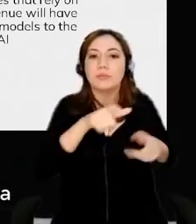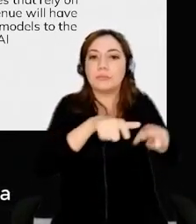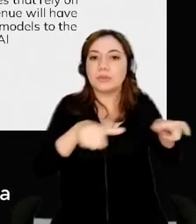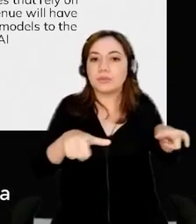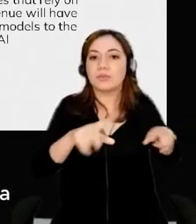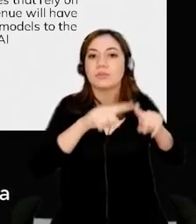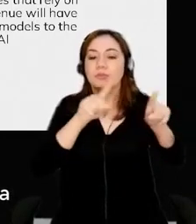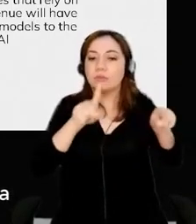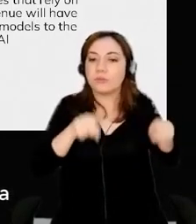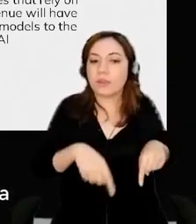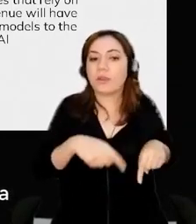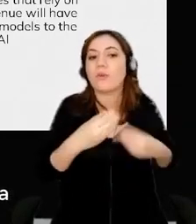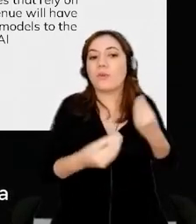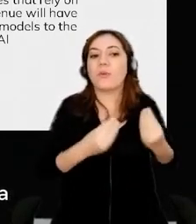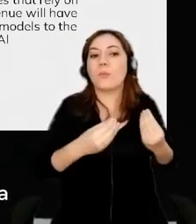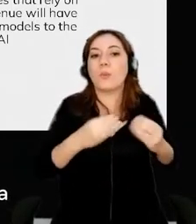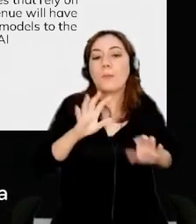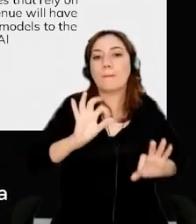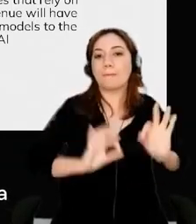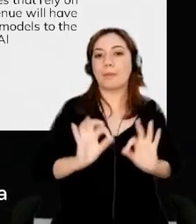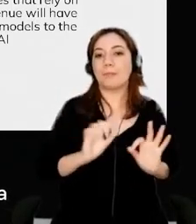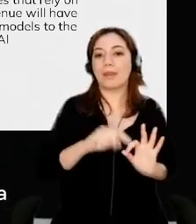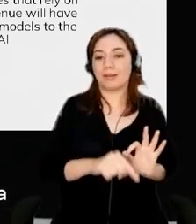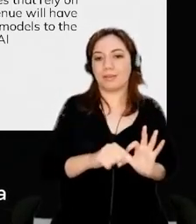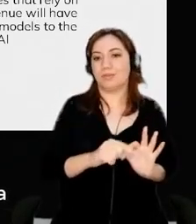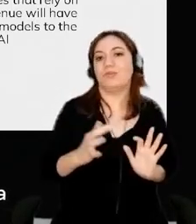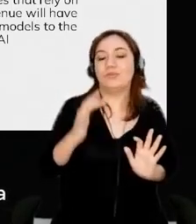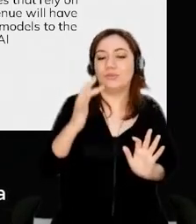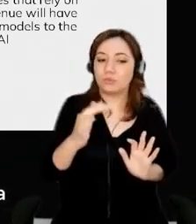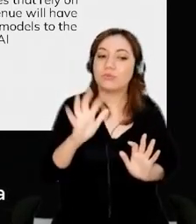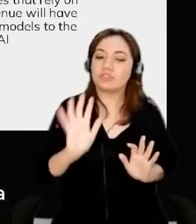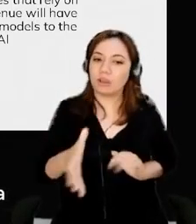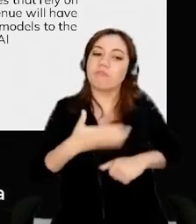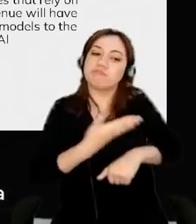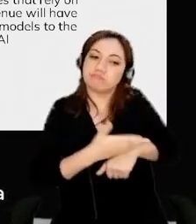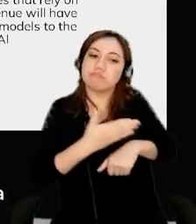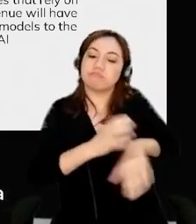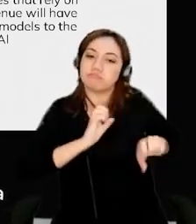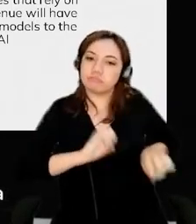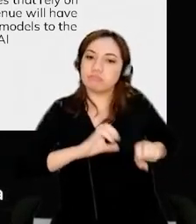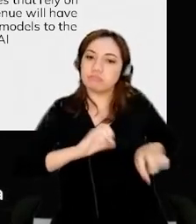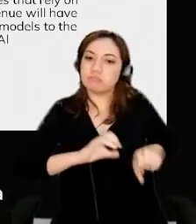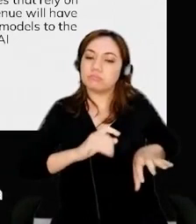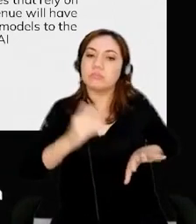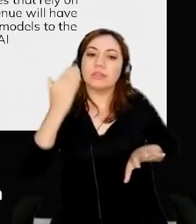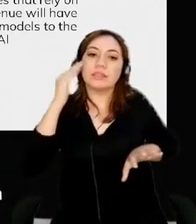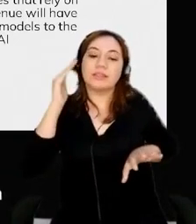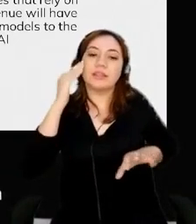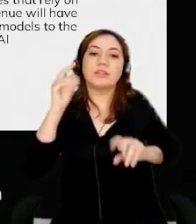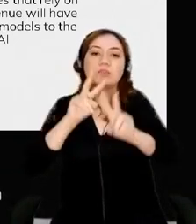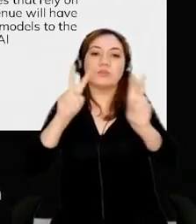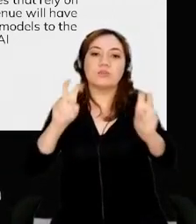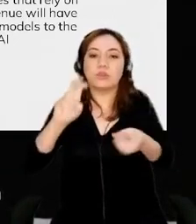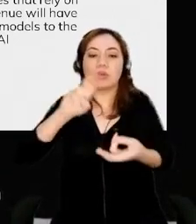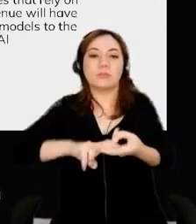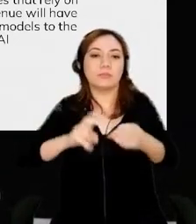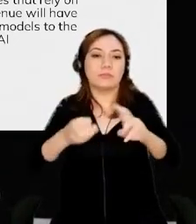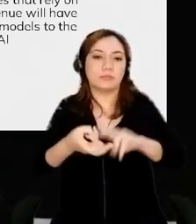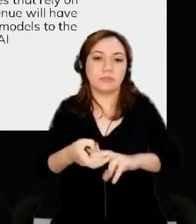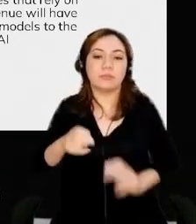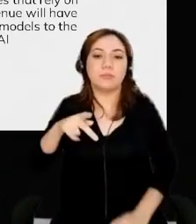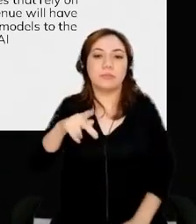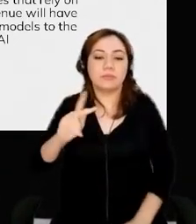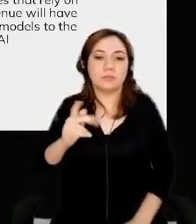employees in different levels from understanding Python and how to code Python to leveraging